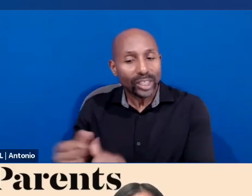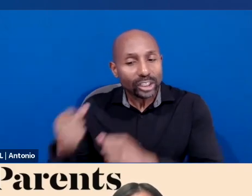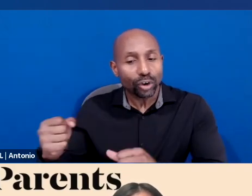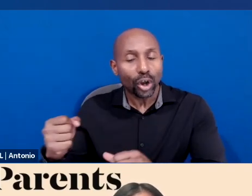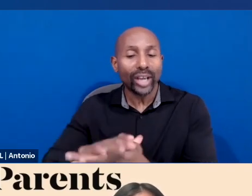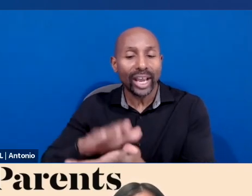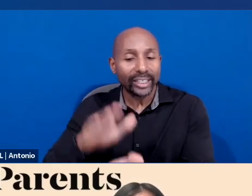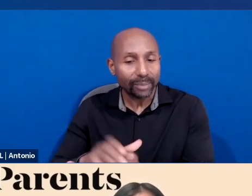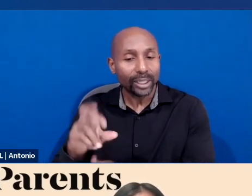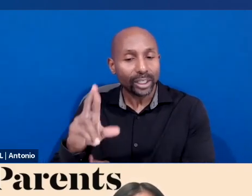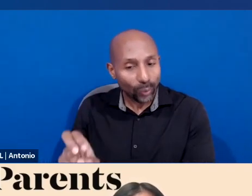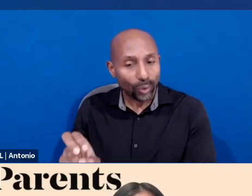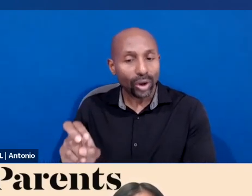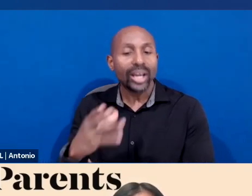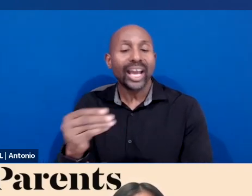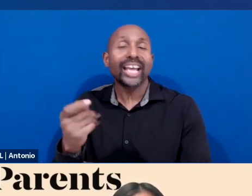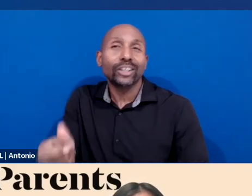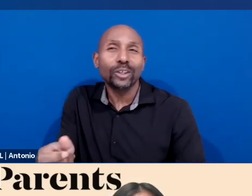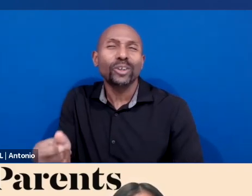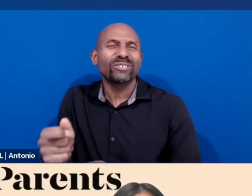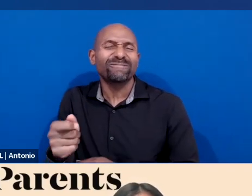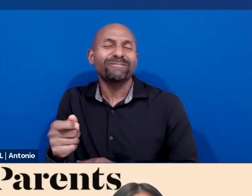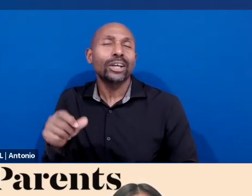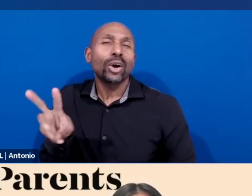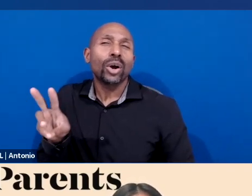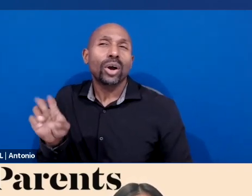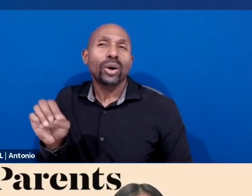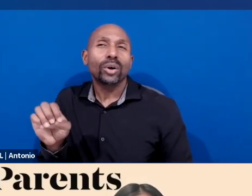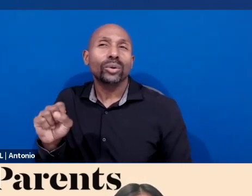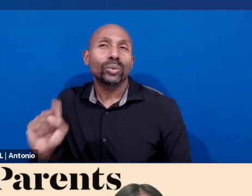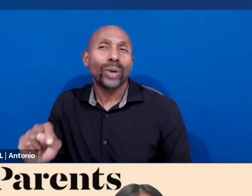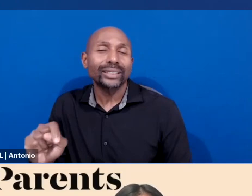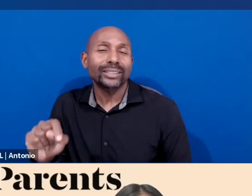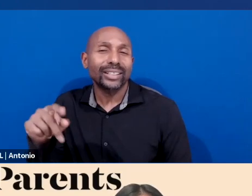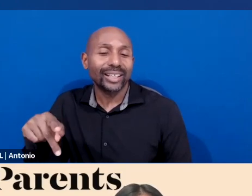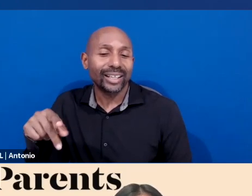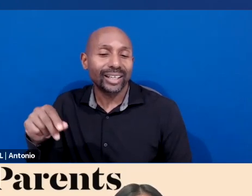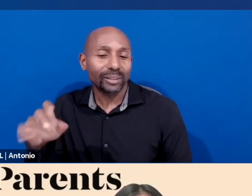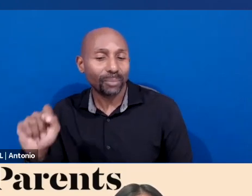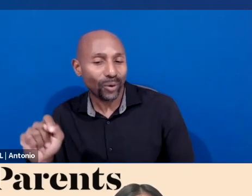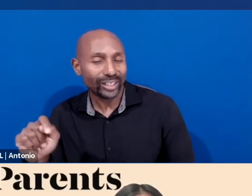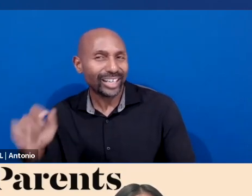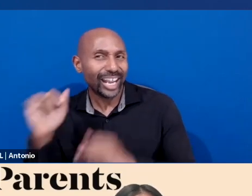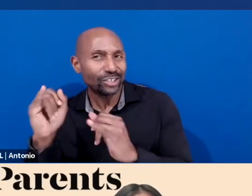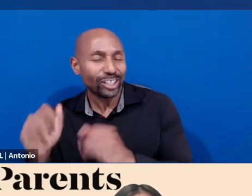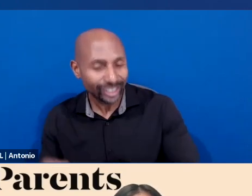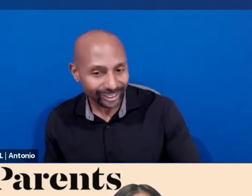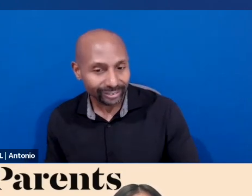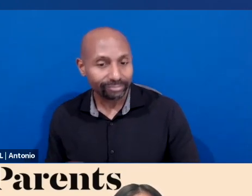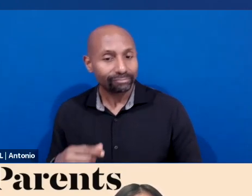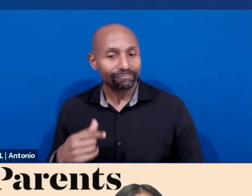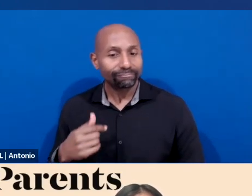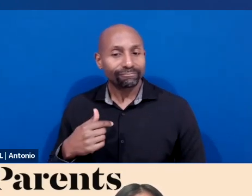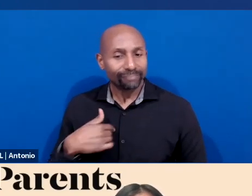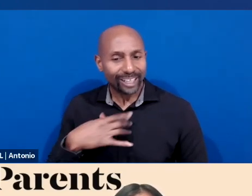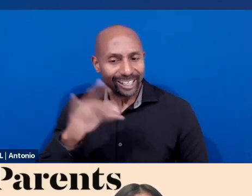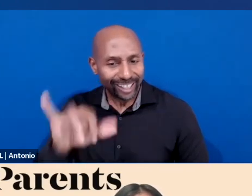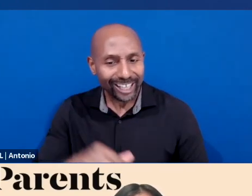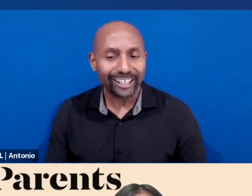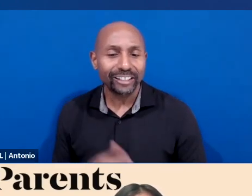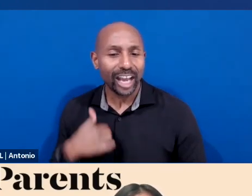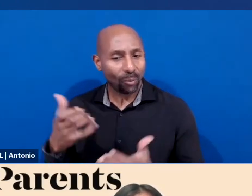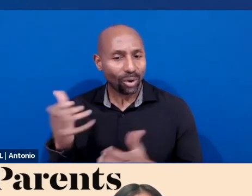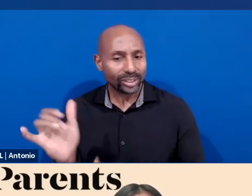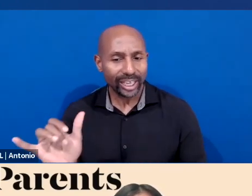trying to move the needle forward so that we can raise the bar so that every student can have that. Like our secretary, I'm a parent first, and